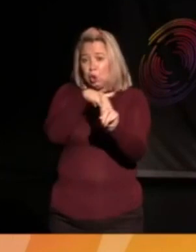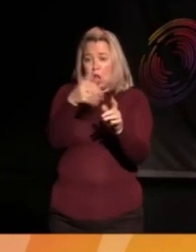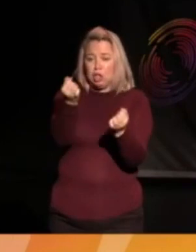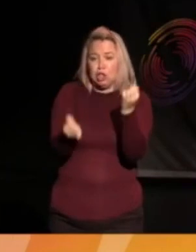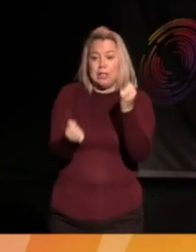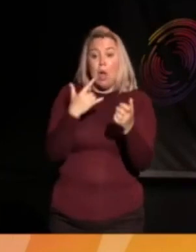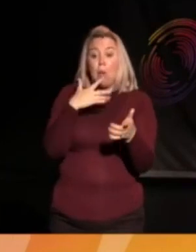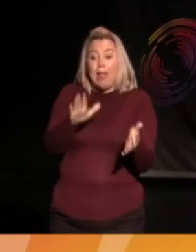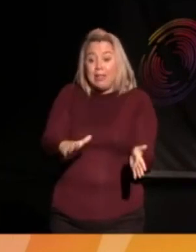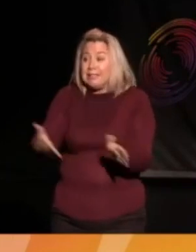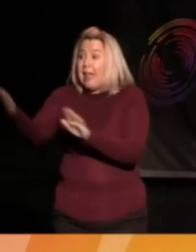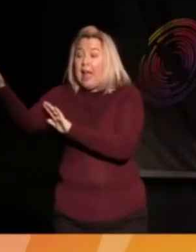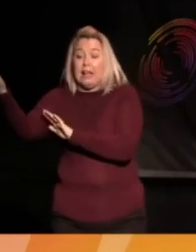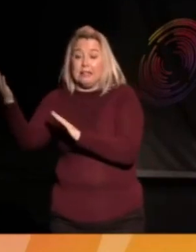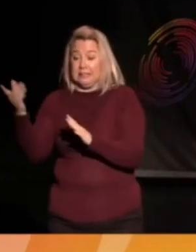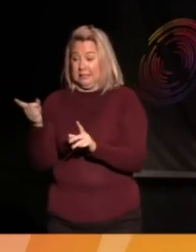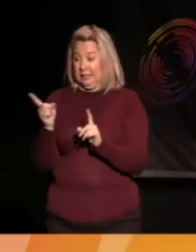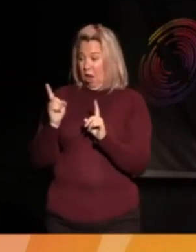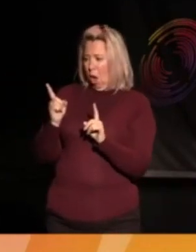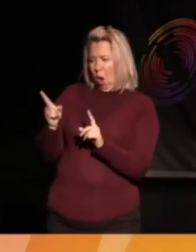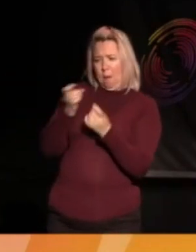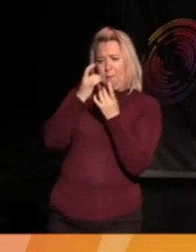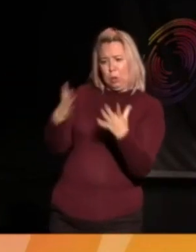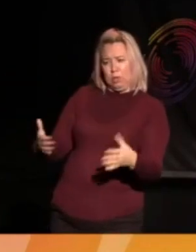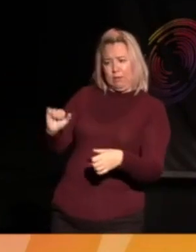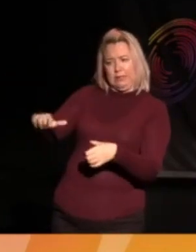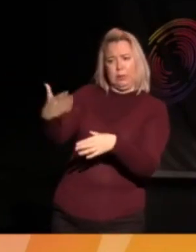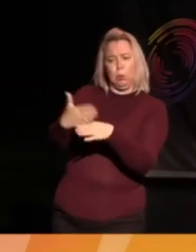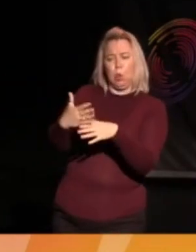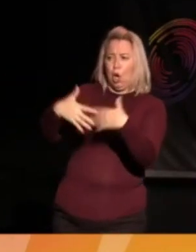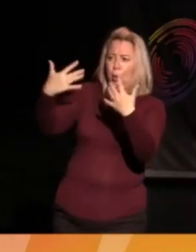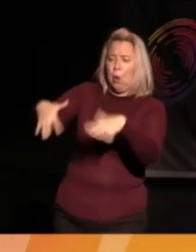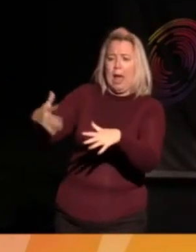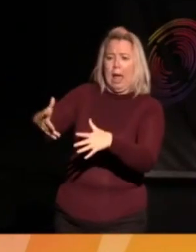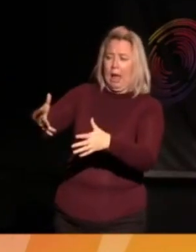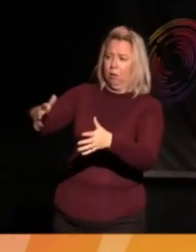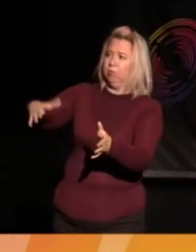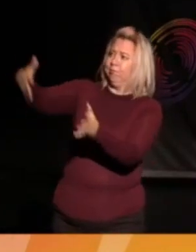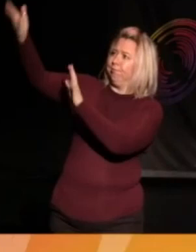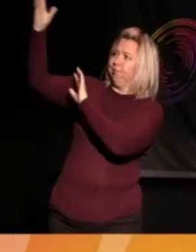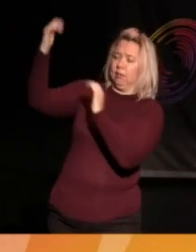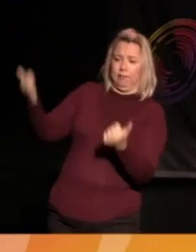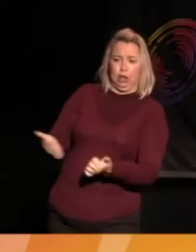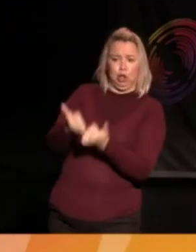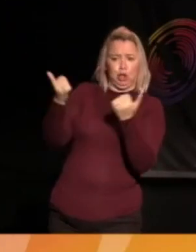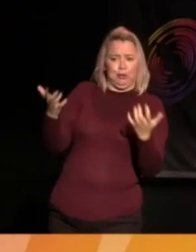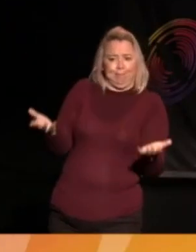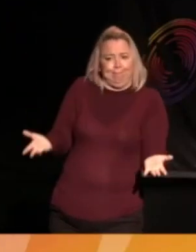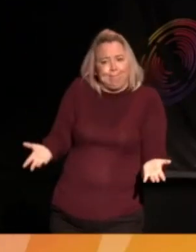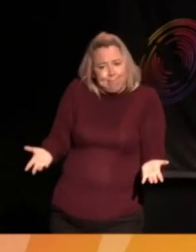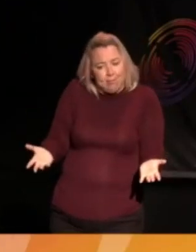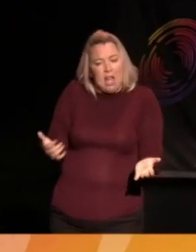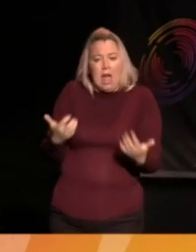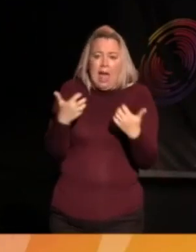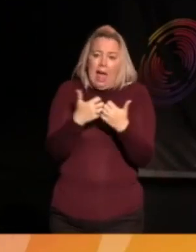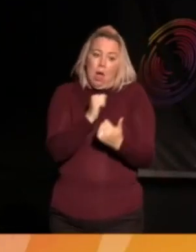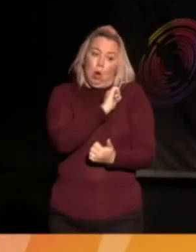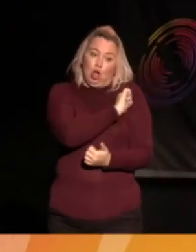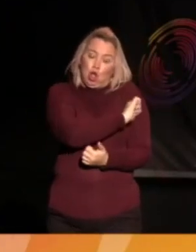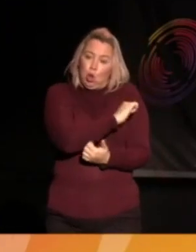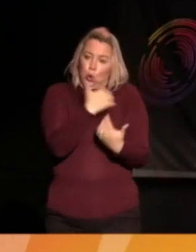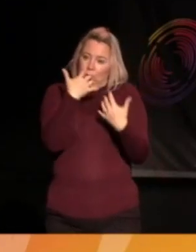dead, people just say, that's a piece of classical work. Yeah. But how do you use your art?